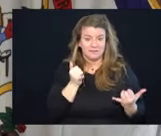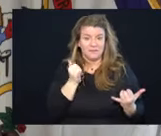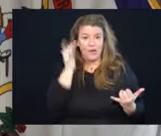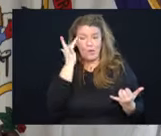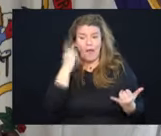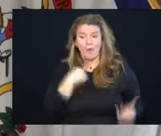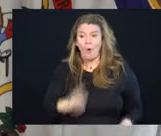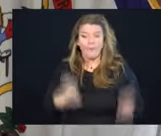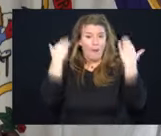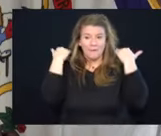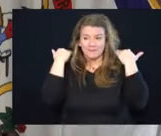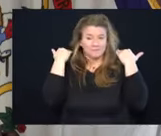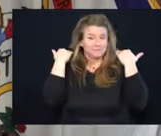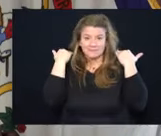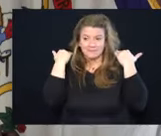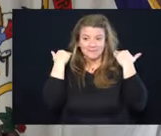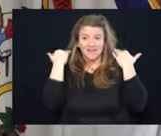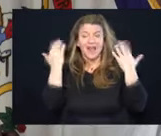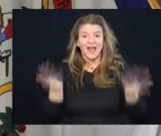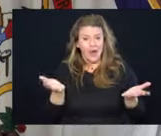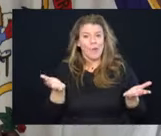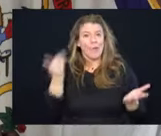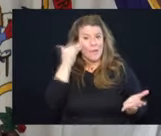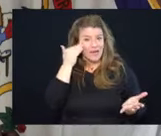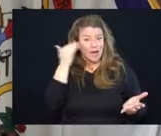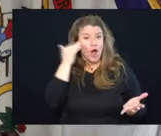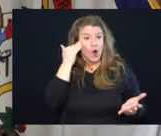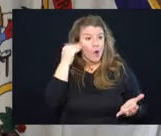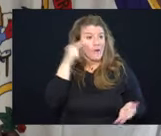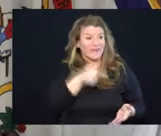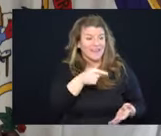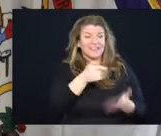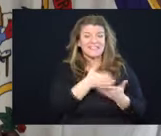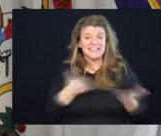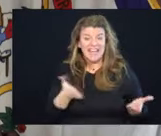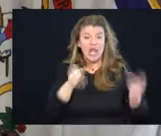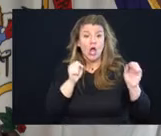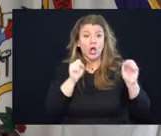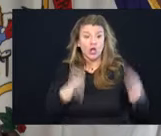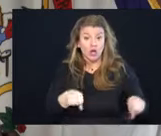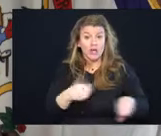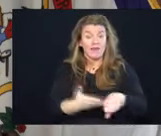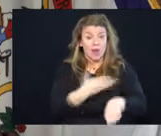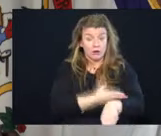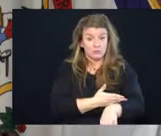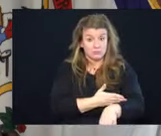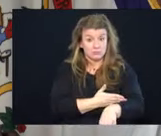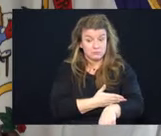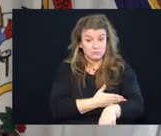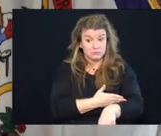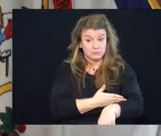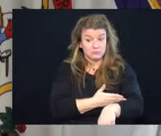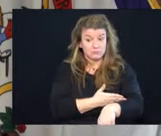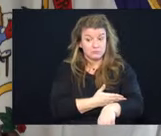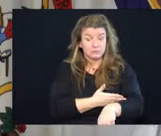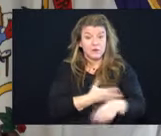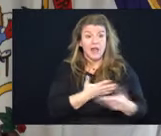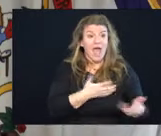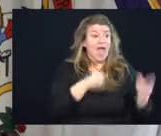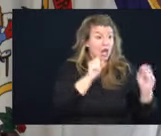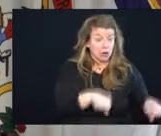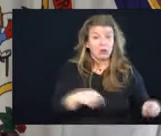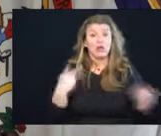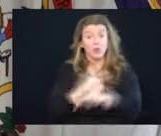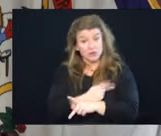overrun. We know that this thing could get better and it surely could get